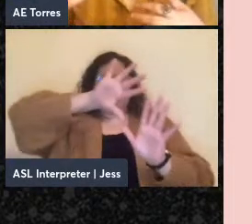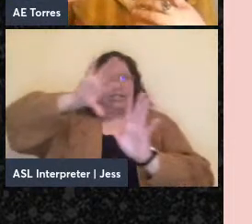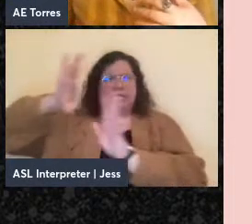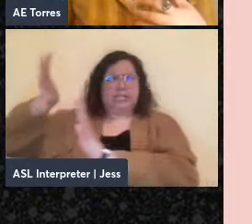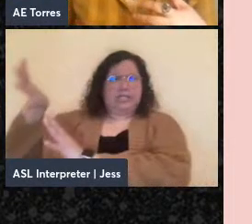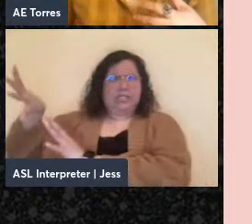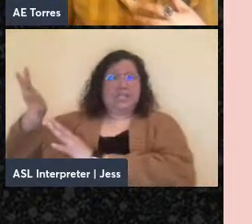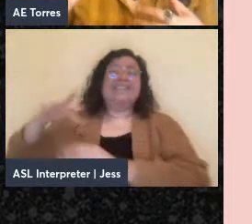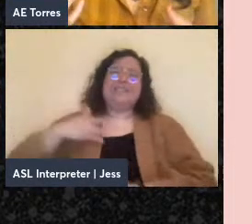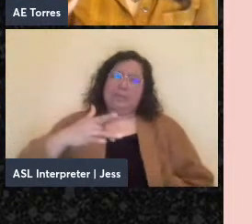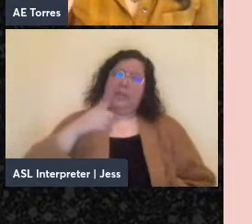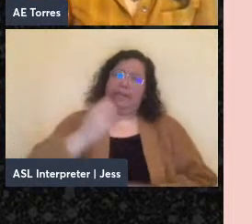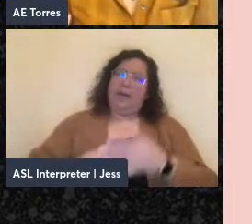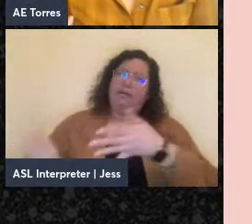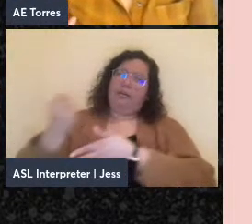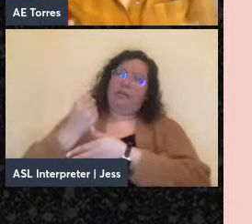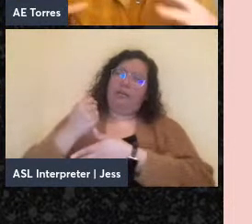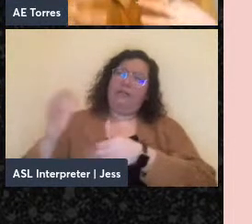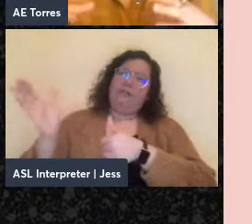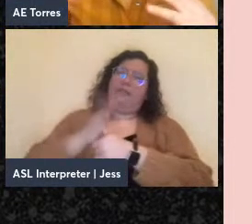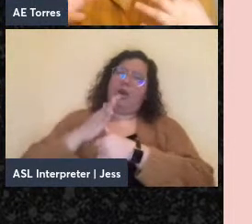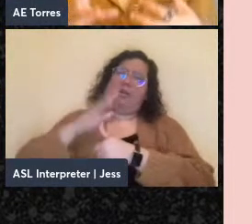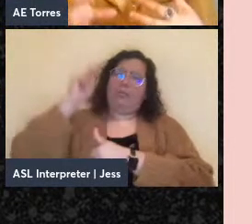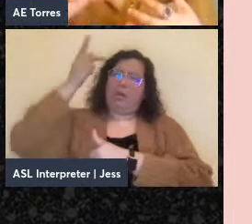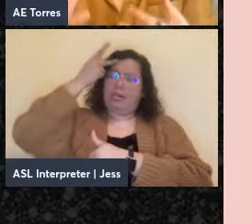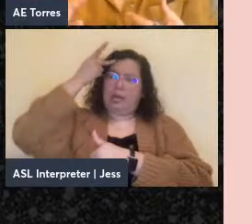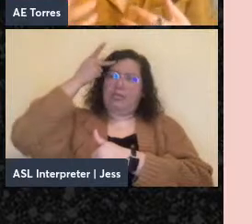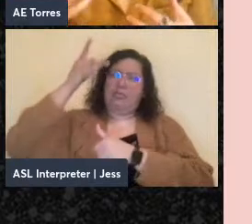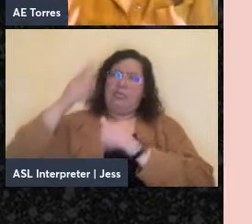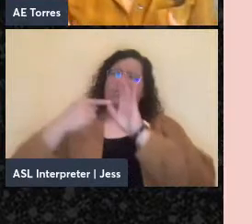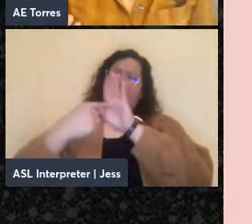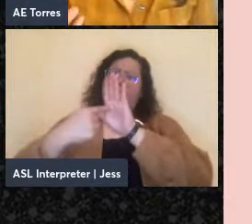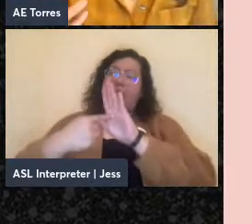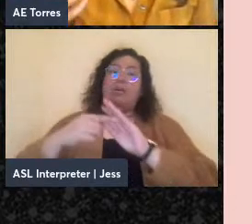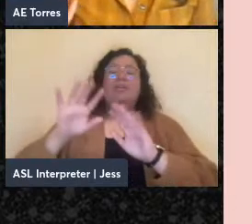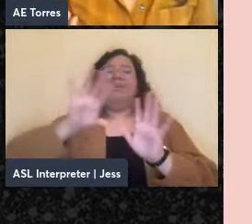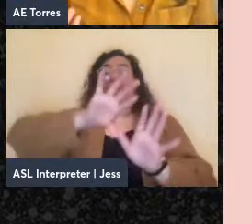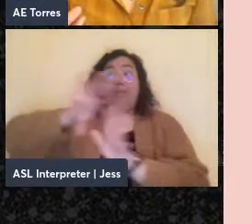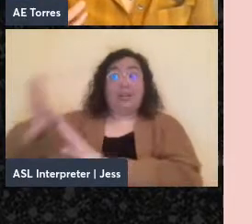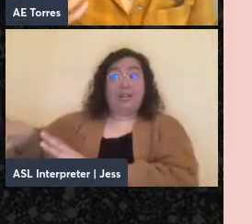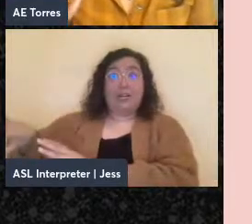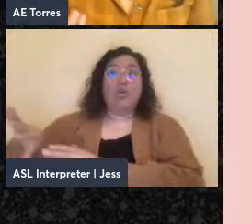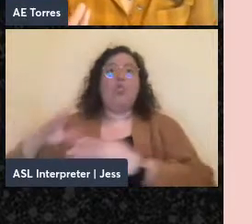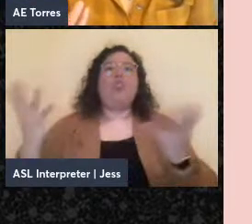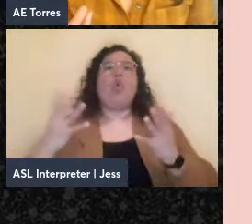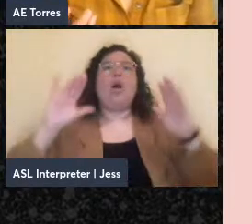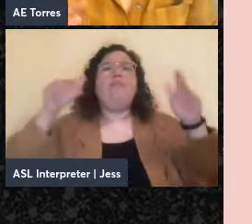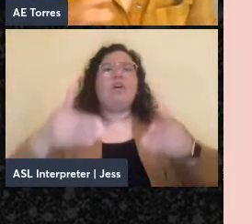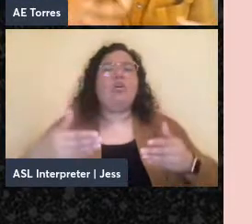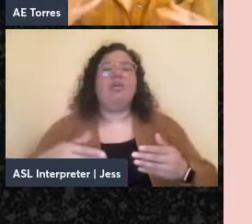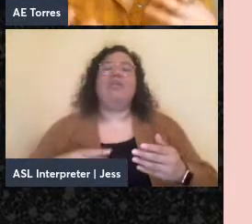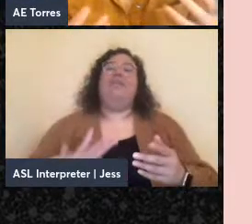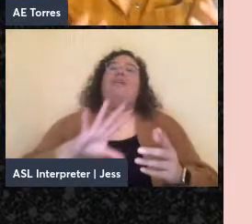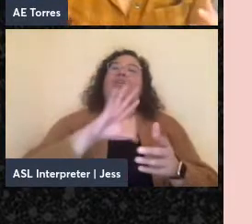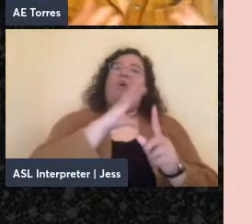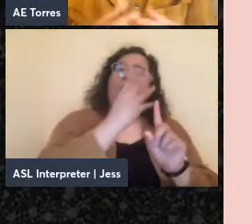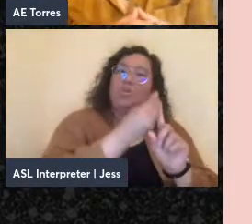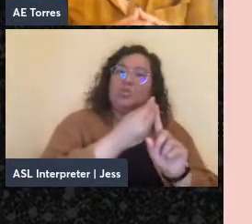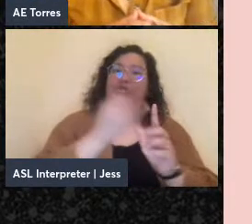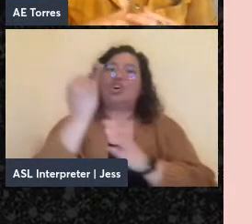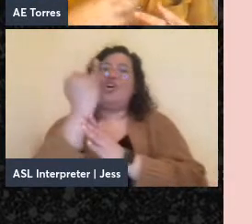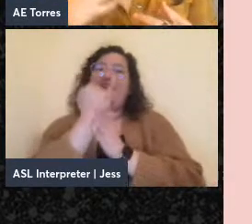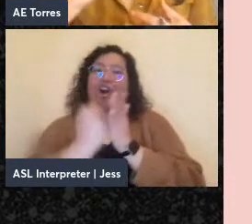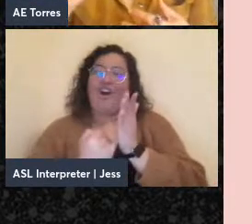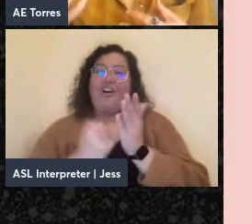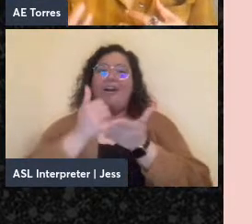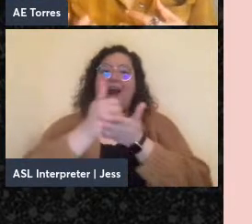primary political realm, culture and art instead become the spheres of transformation for society,